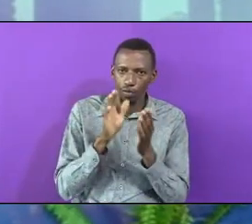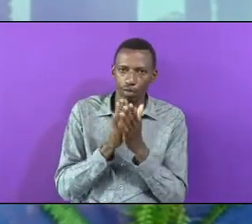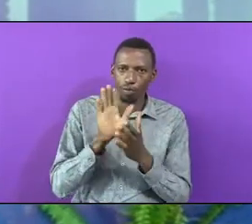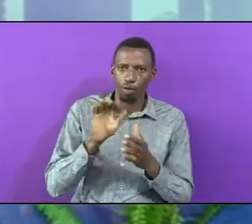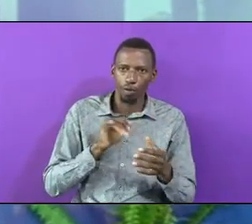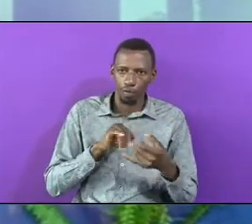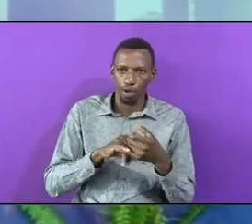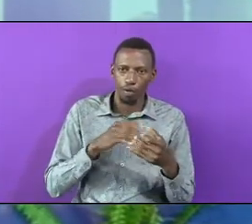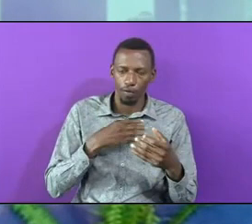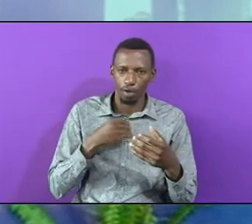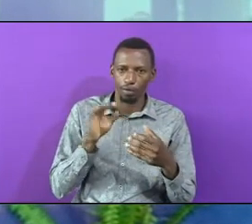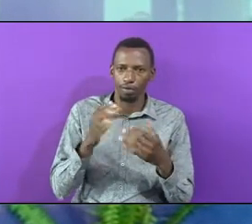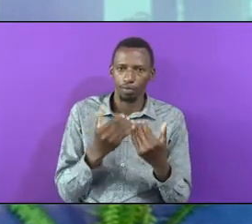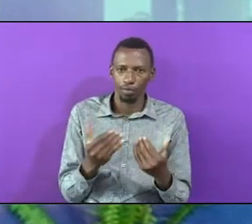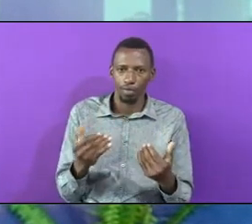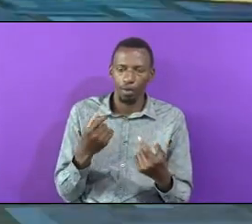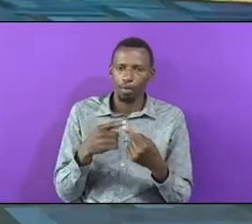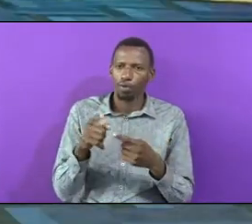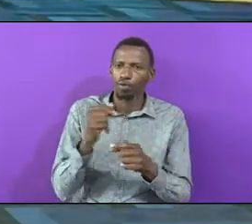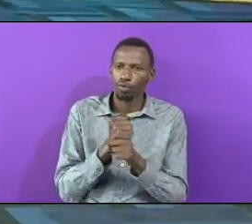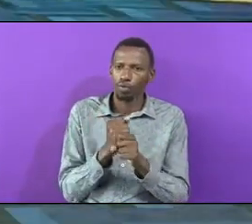Have You Done At Home